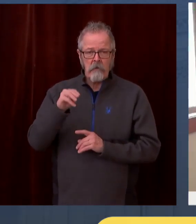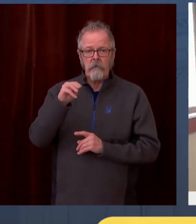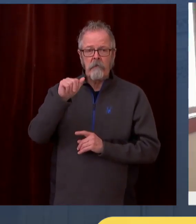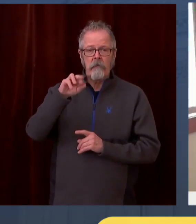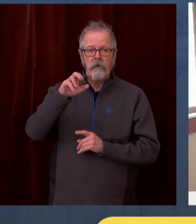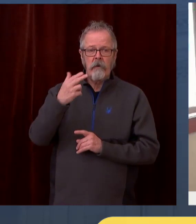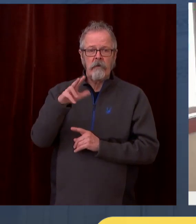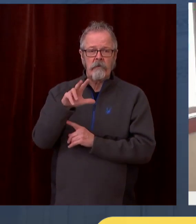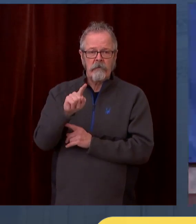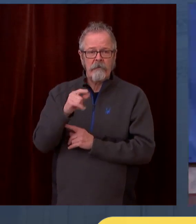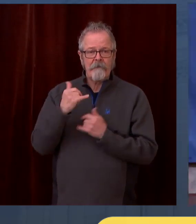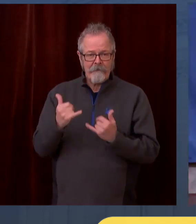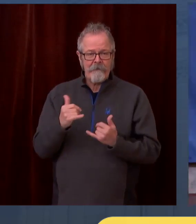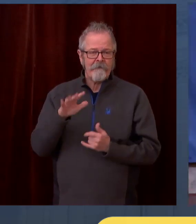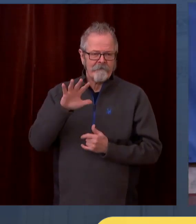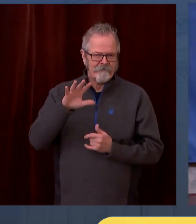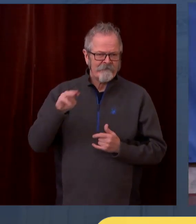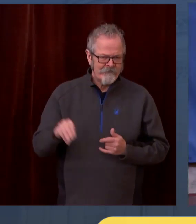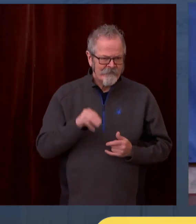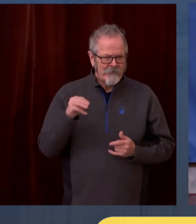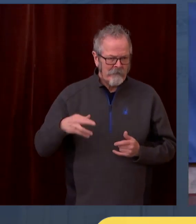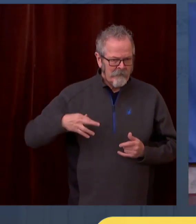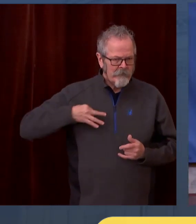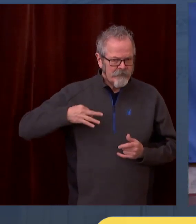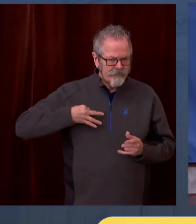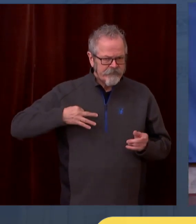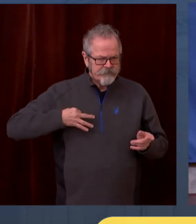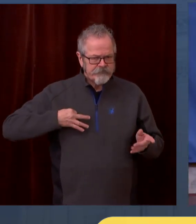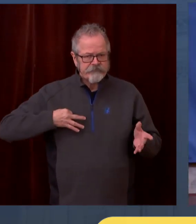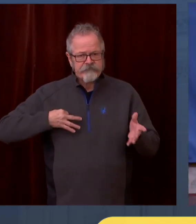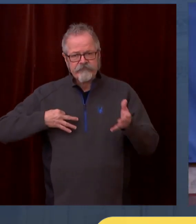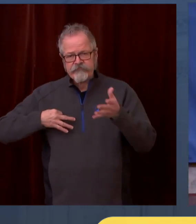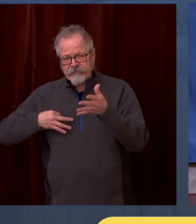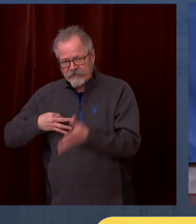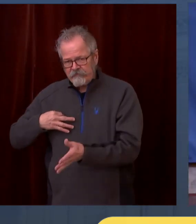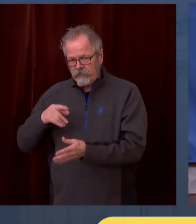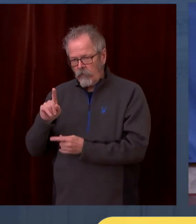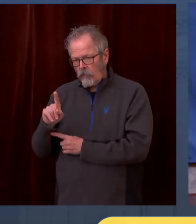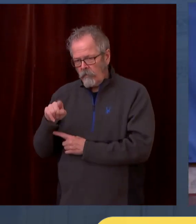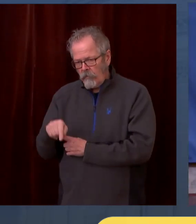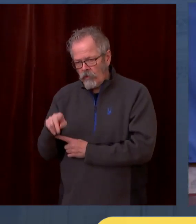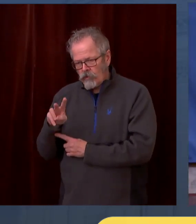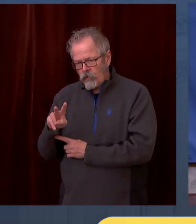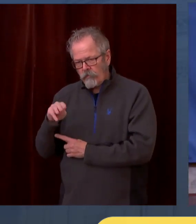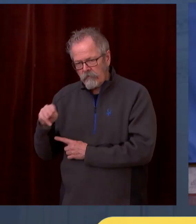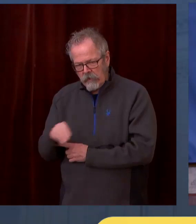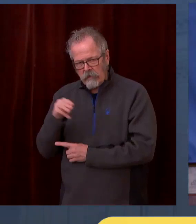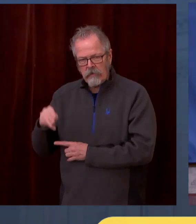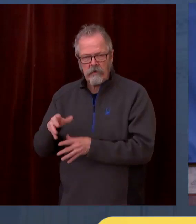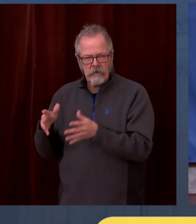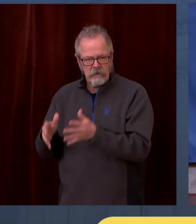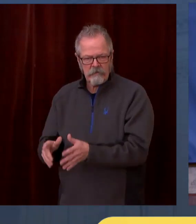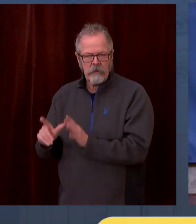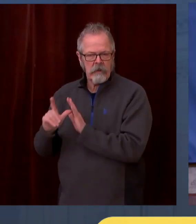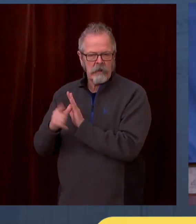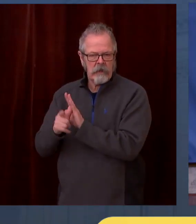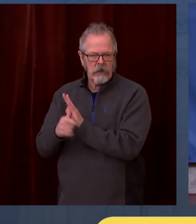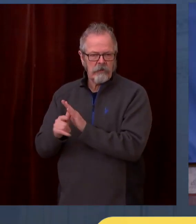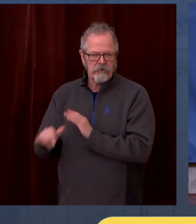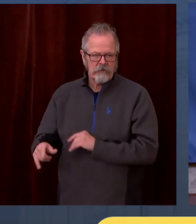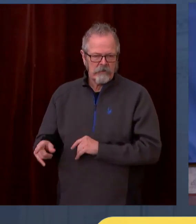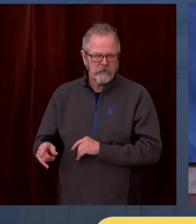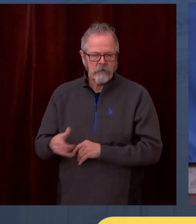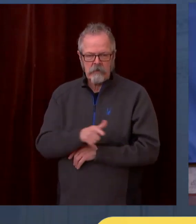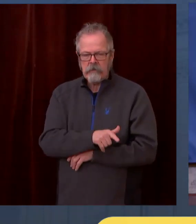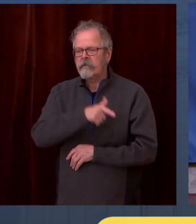31st. Yeah. I'm going to defer answering your question to some subsequent discussions, Jerry, to give you a